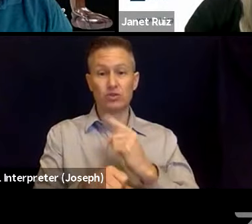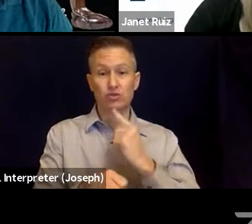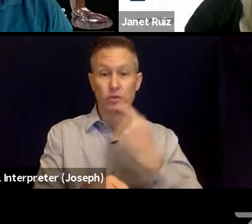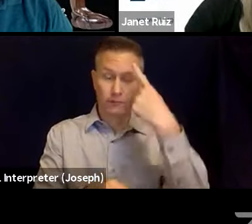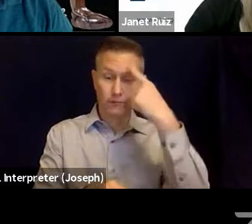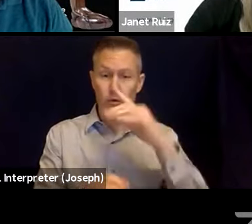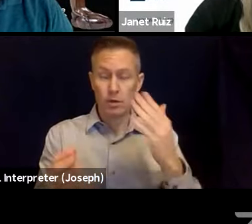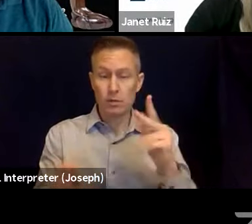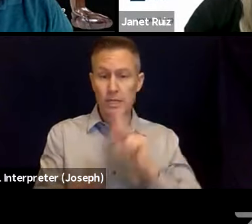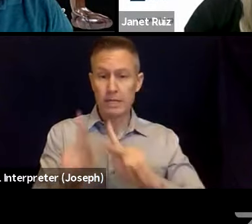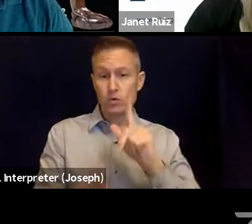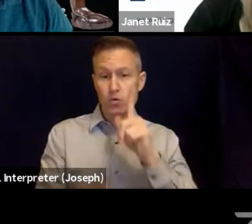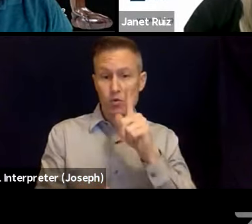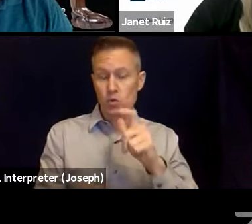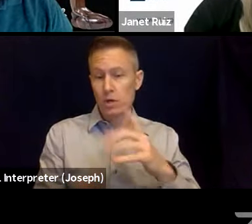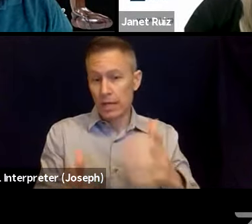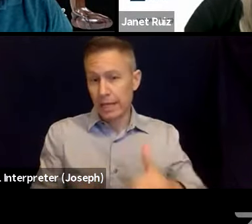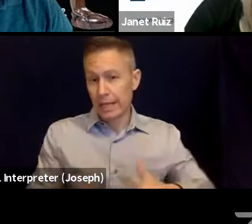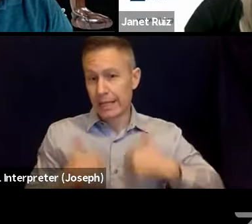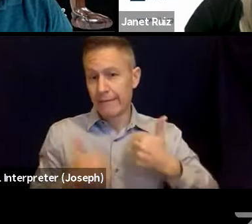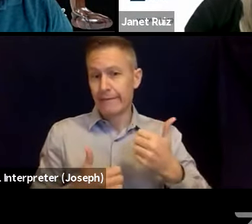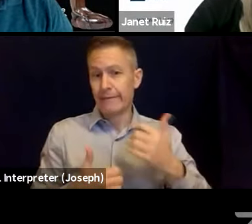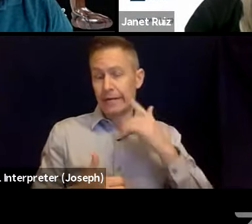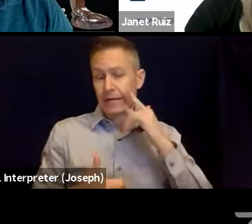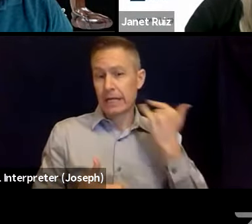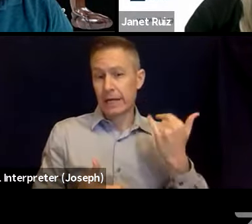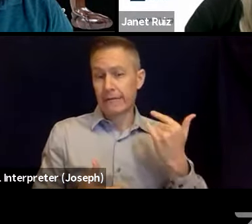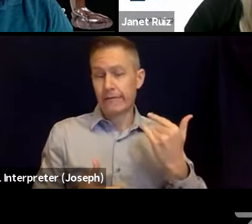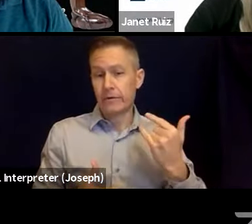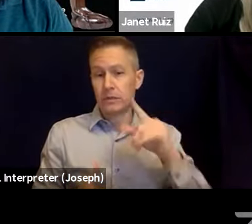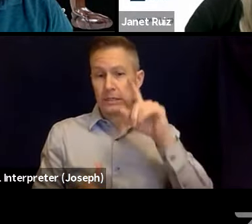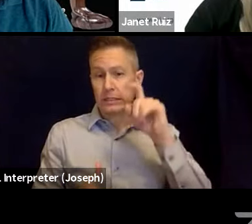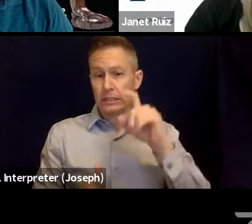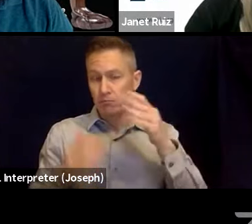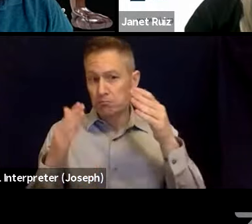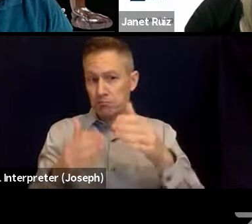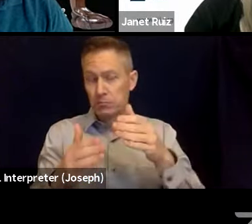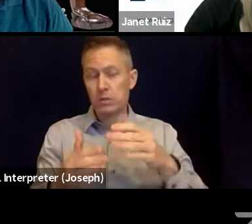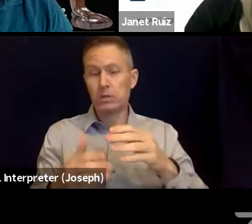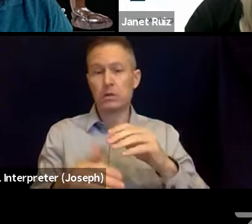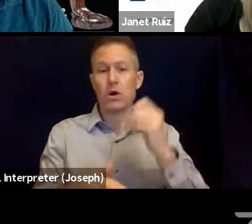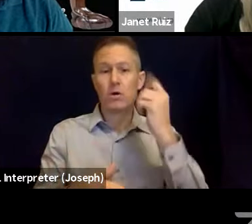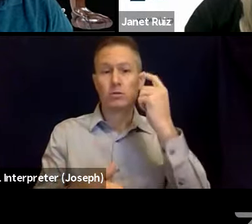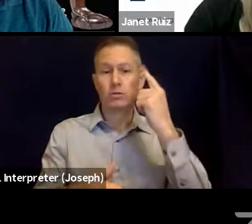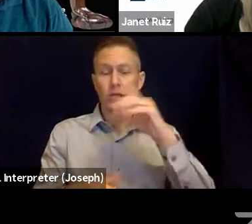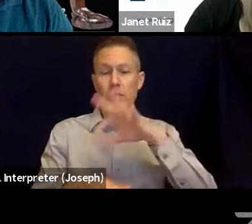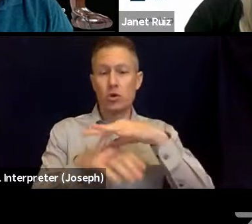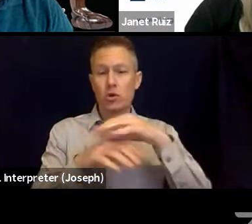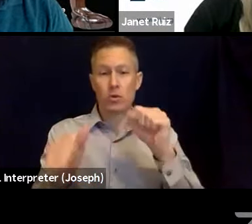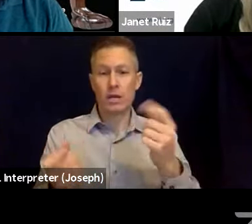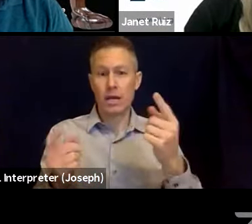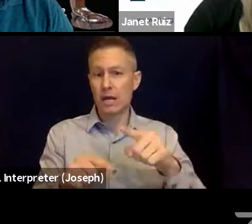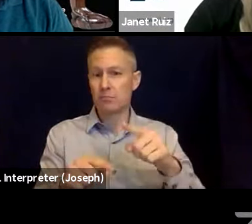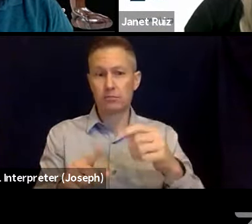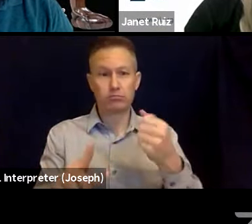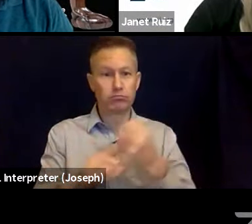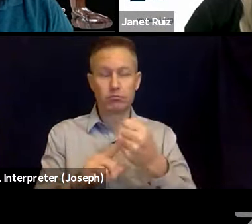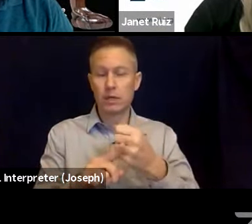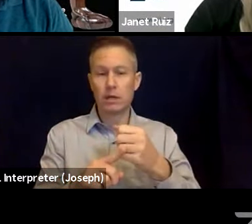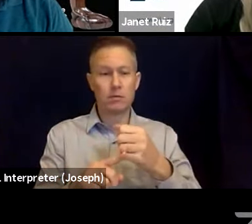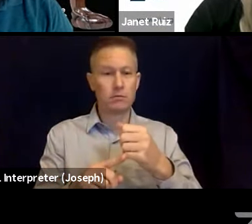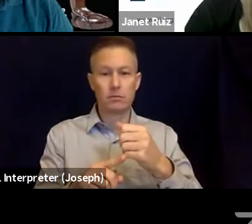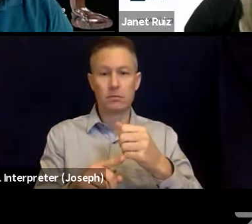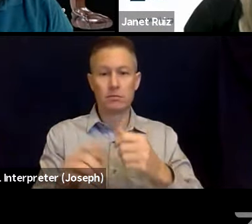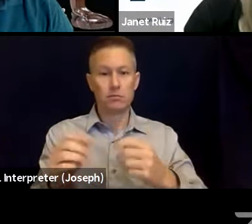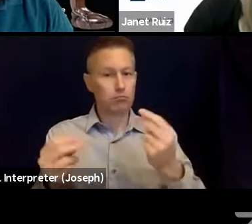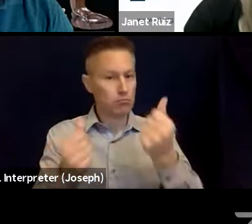we need to take this seriously. And earthquake can happen at any moment and knowing what to do, how to react. So not panic.